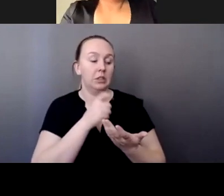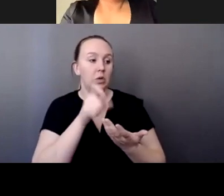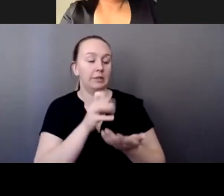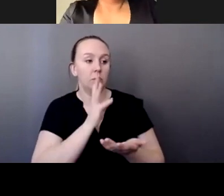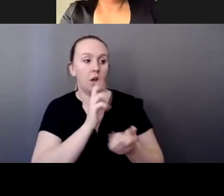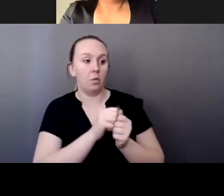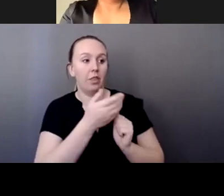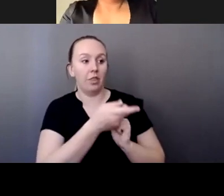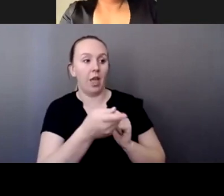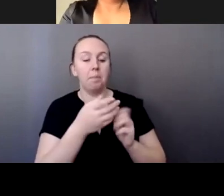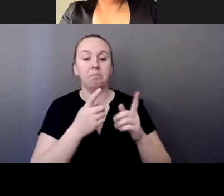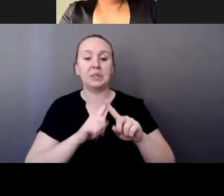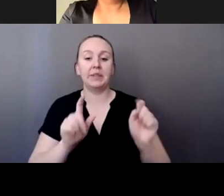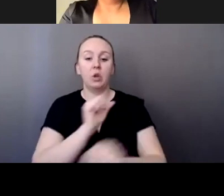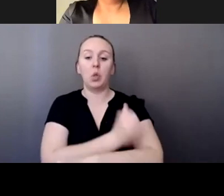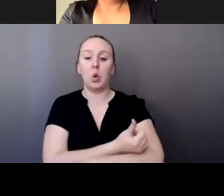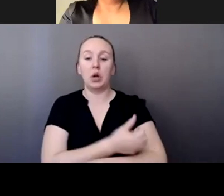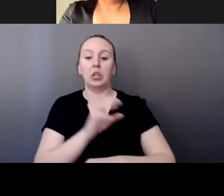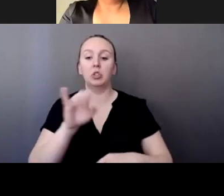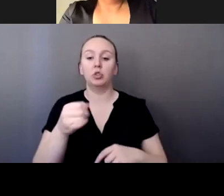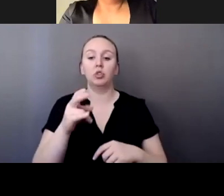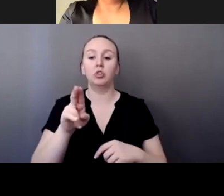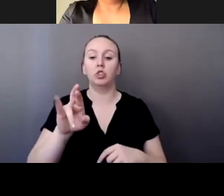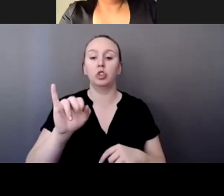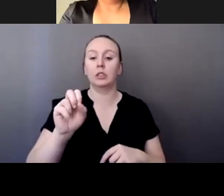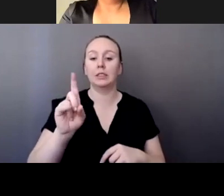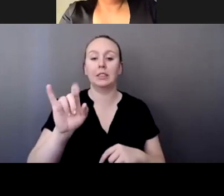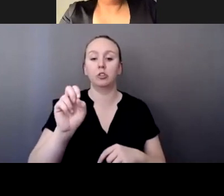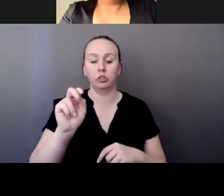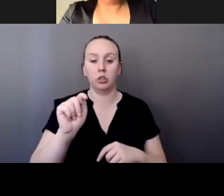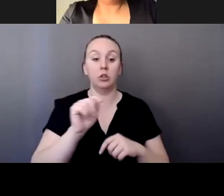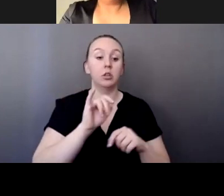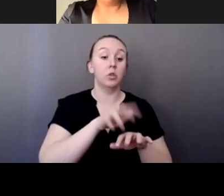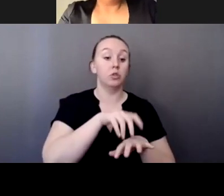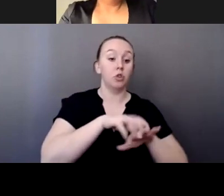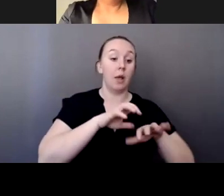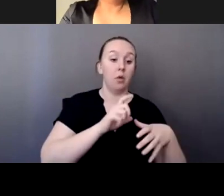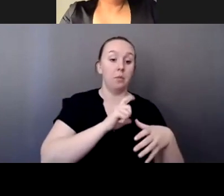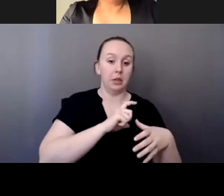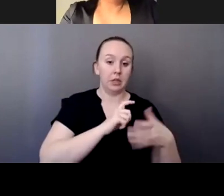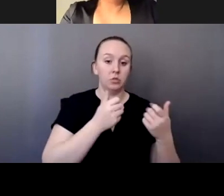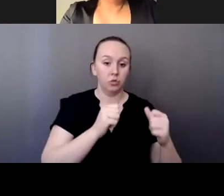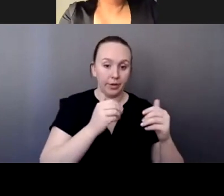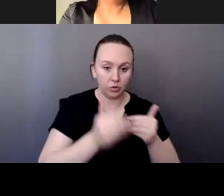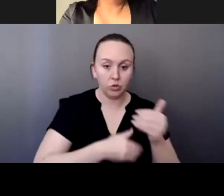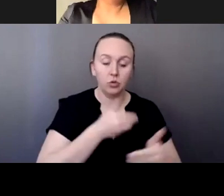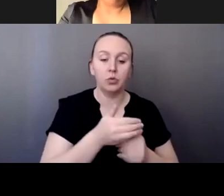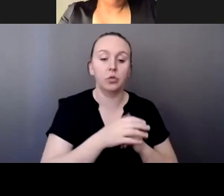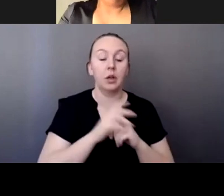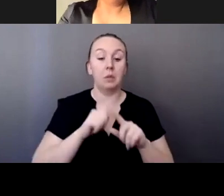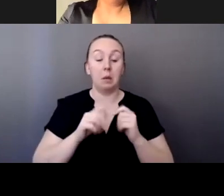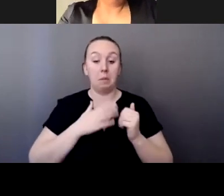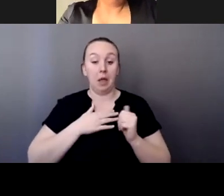um, our tribal police tried to insist, but in my, the way I see it